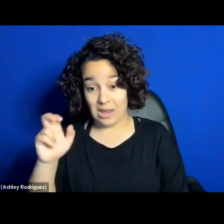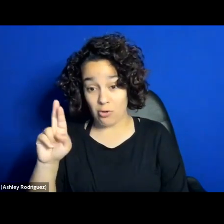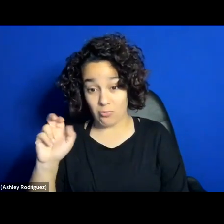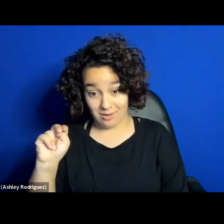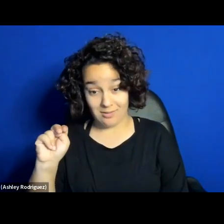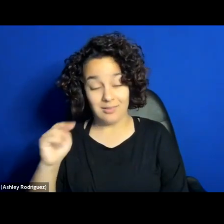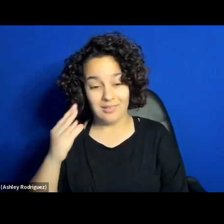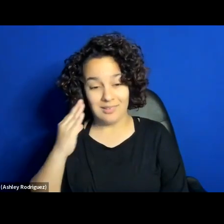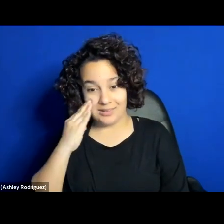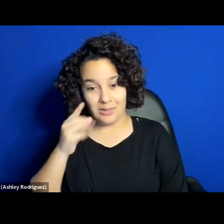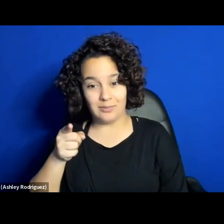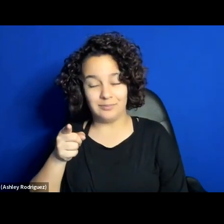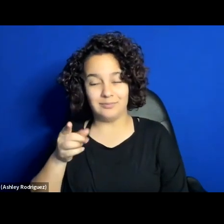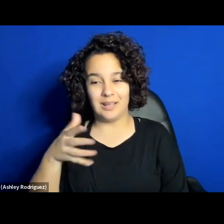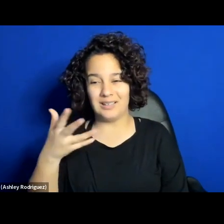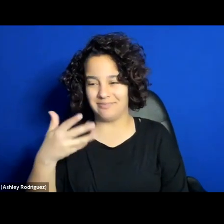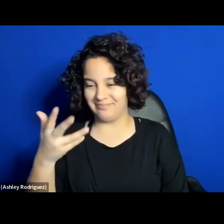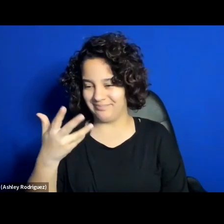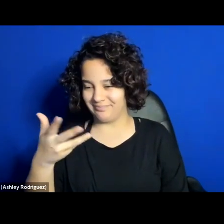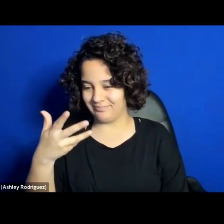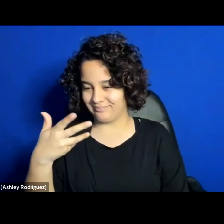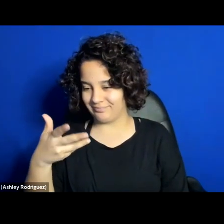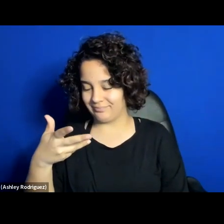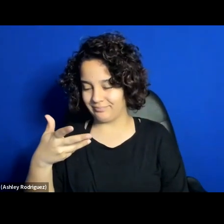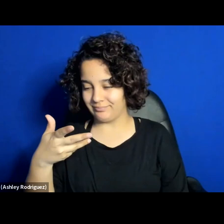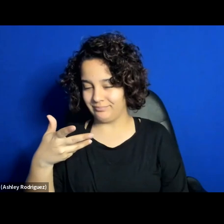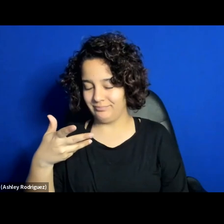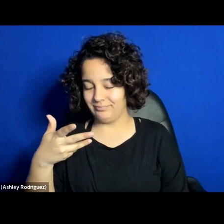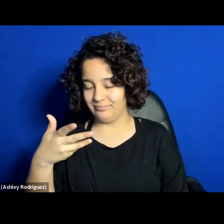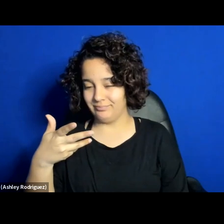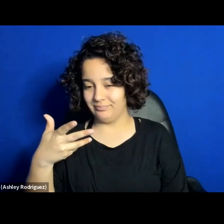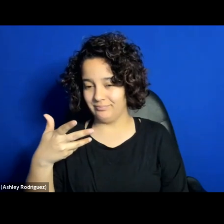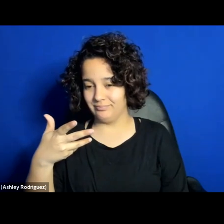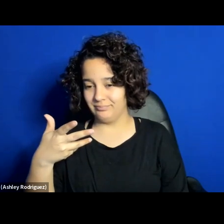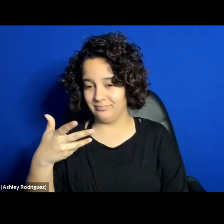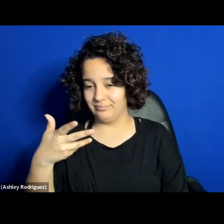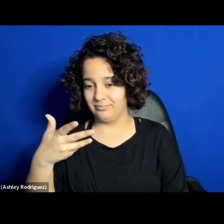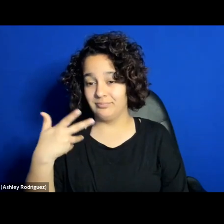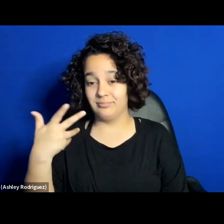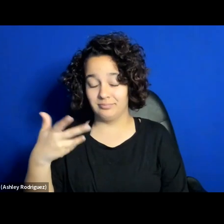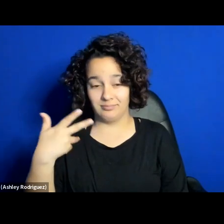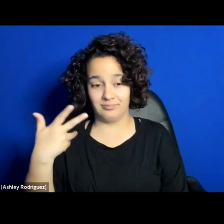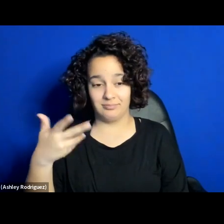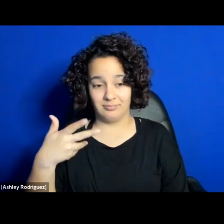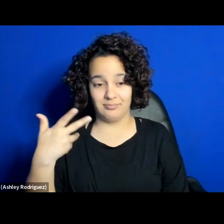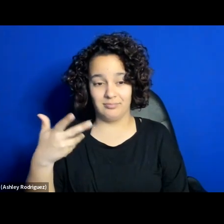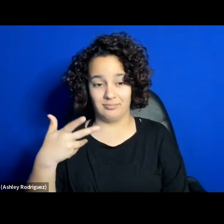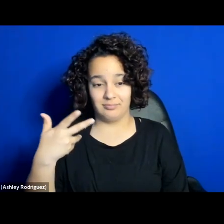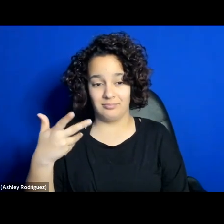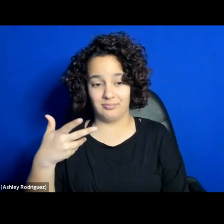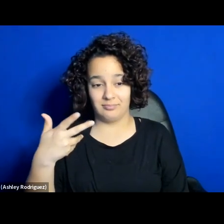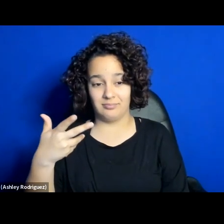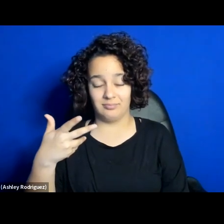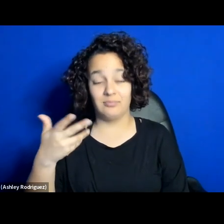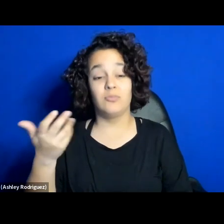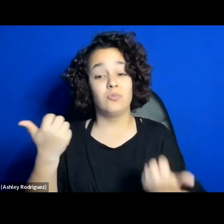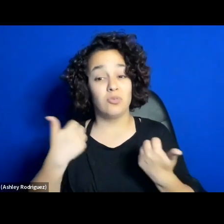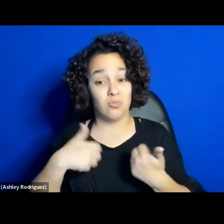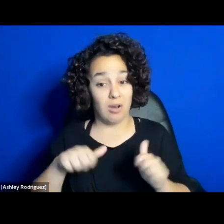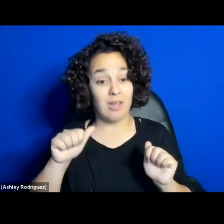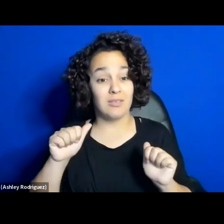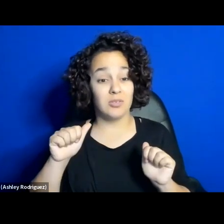exercising, the agential power, trying to